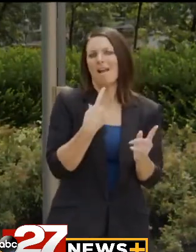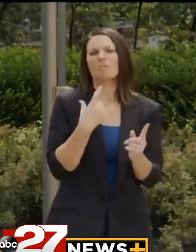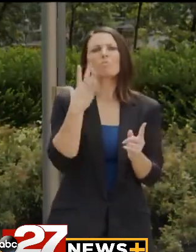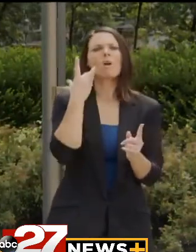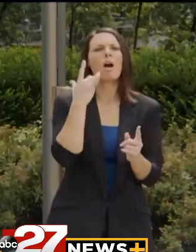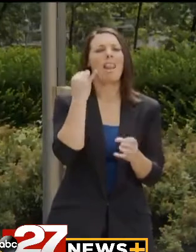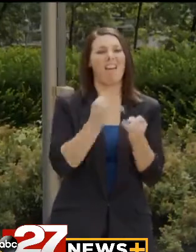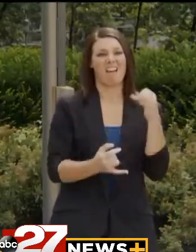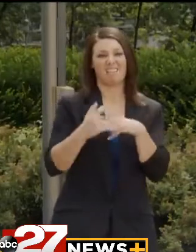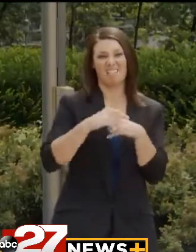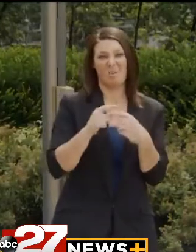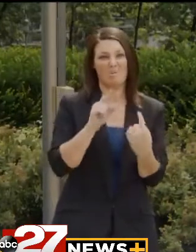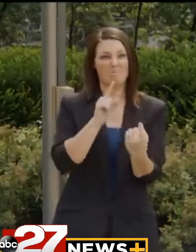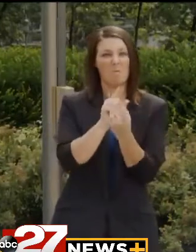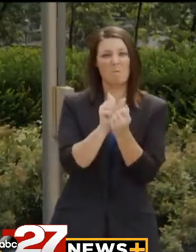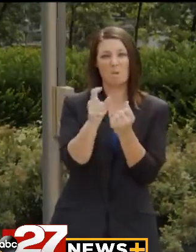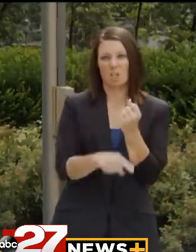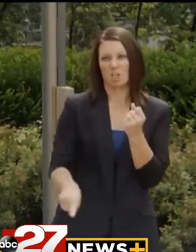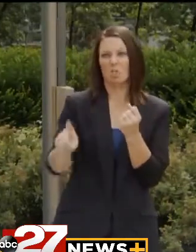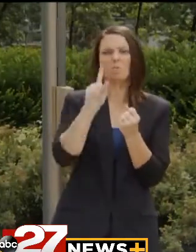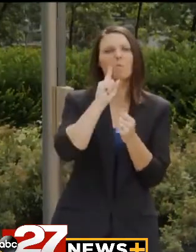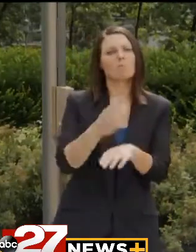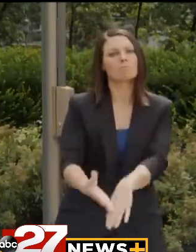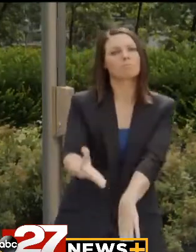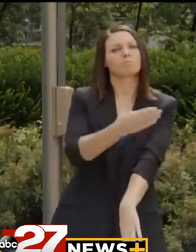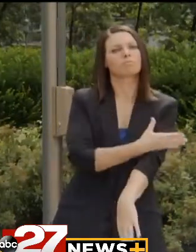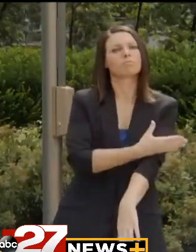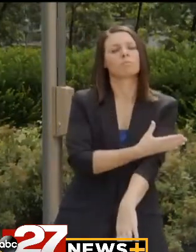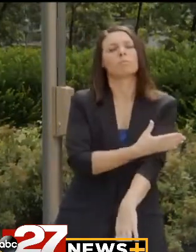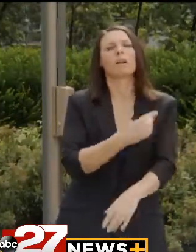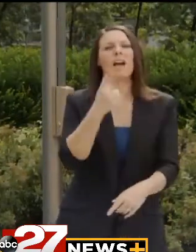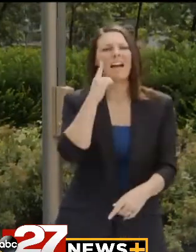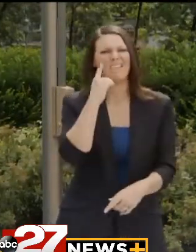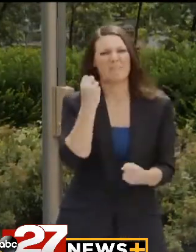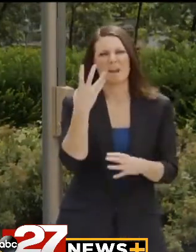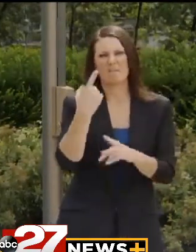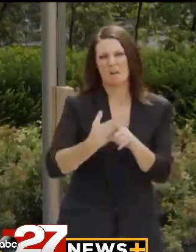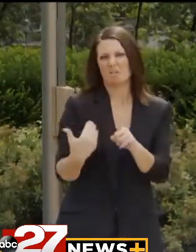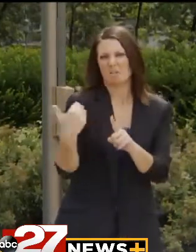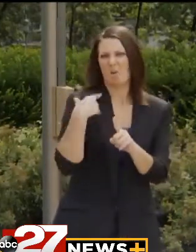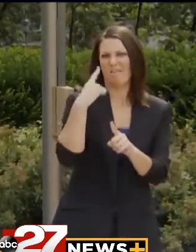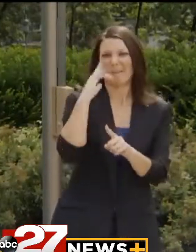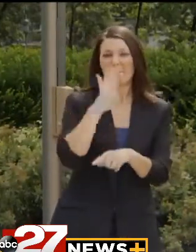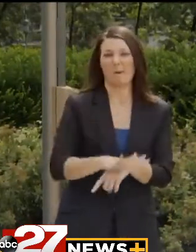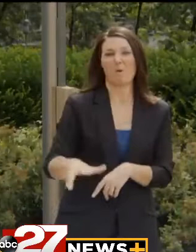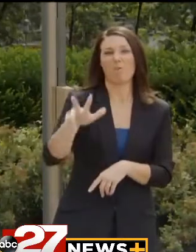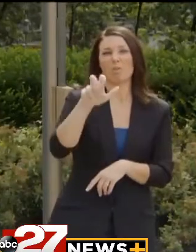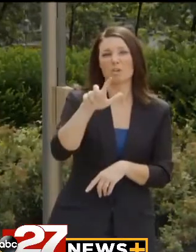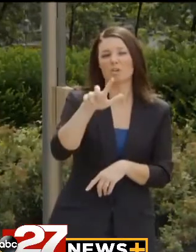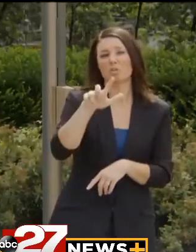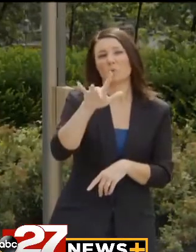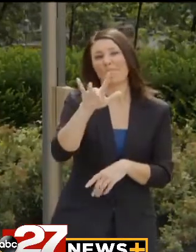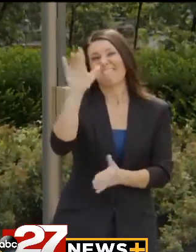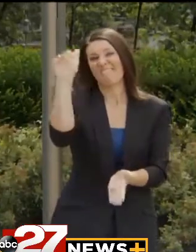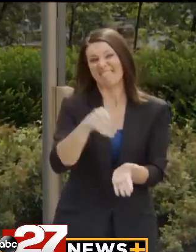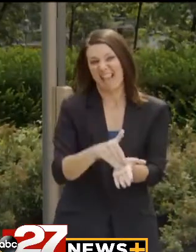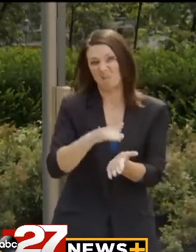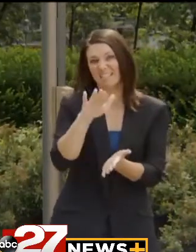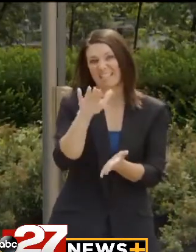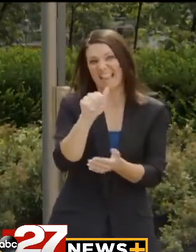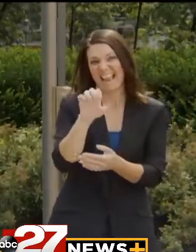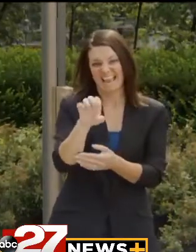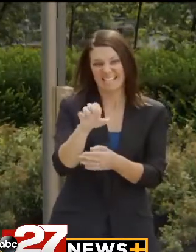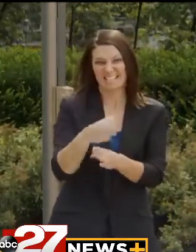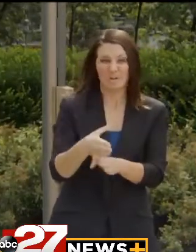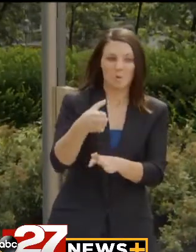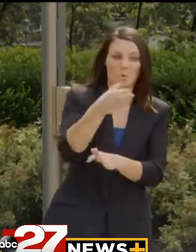since the last time that we've met. I believe several months ago, our backlog was approximately 325,000 cases.